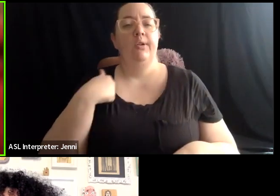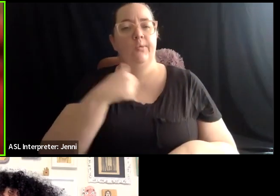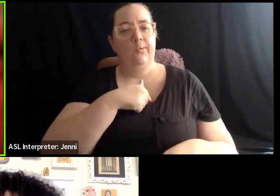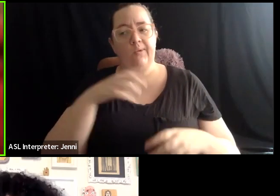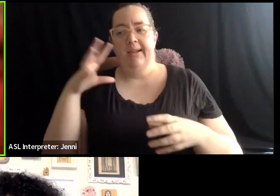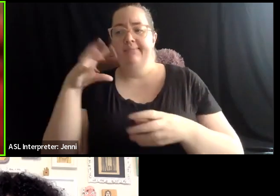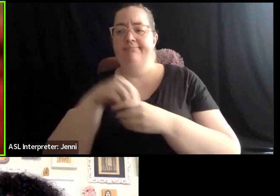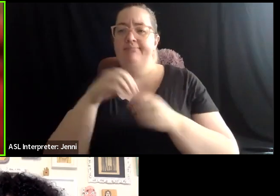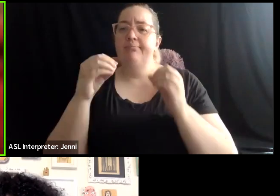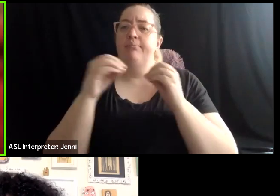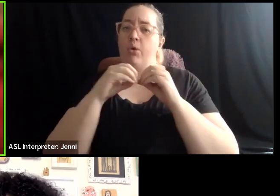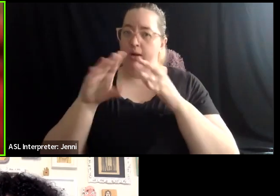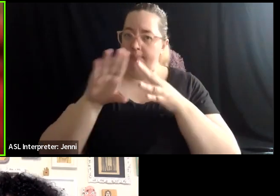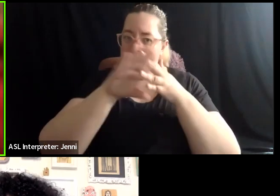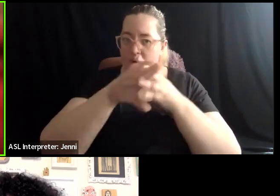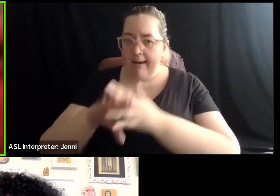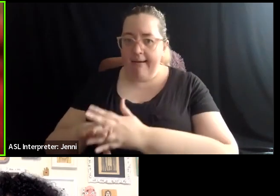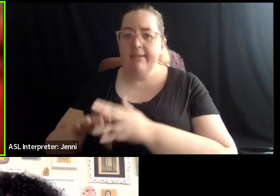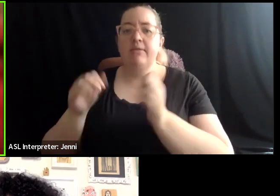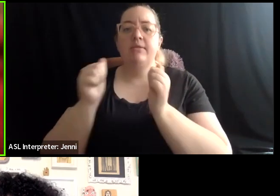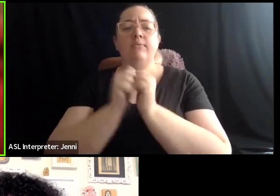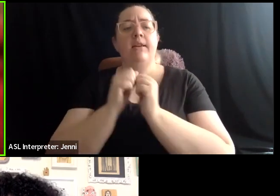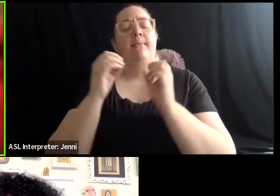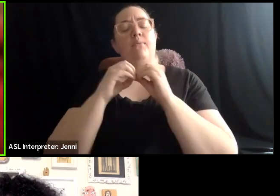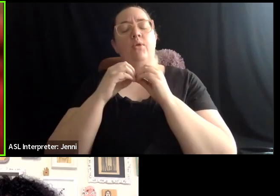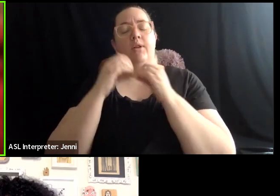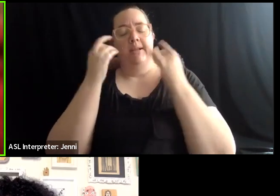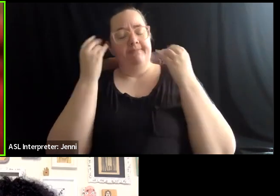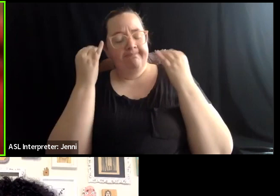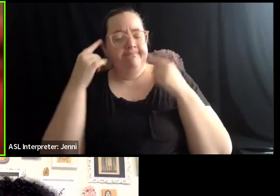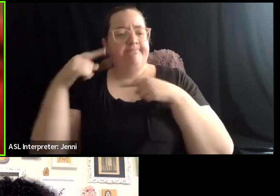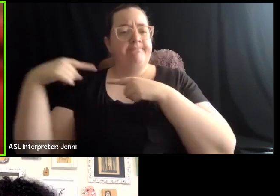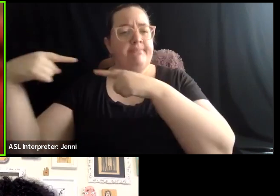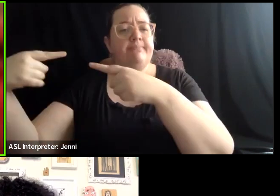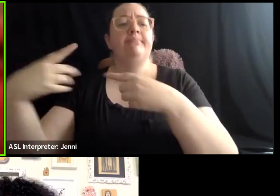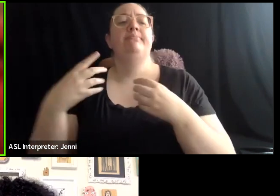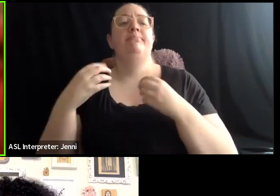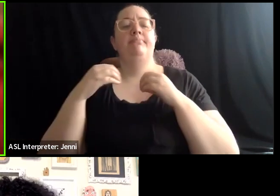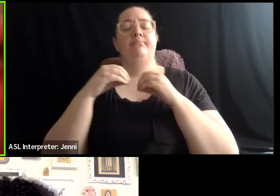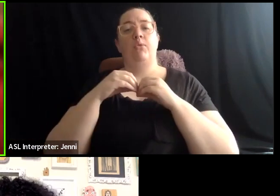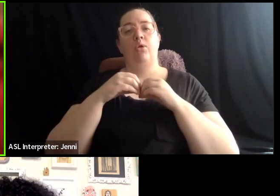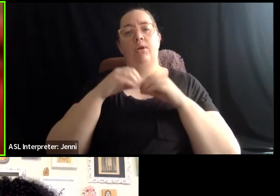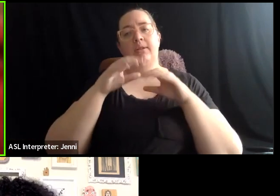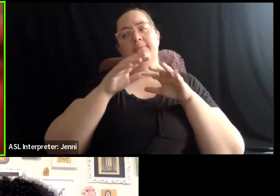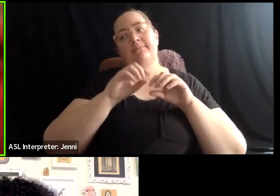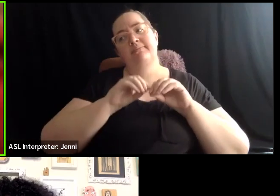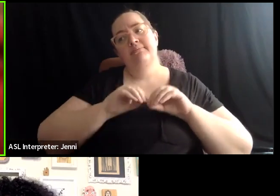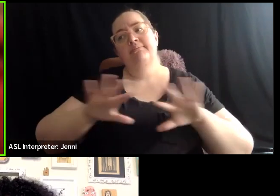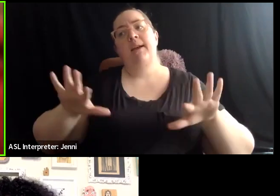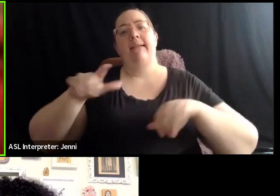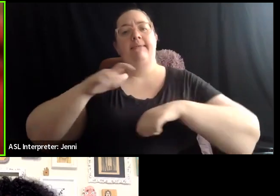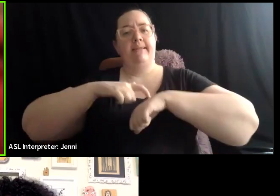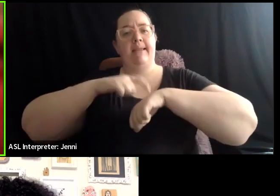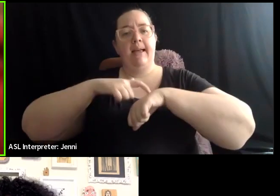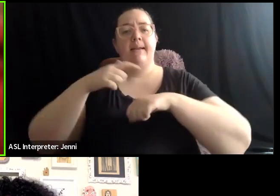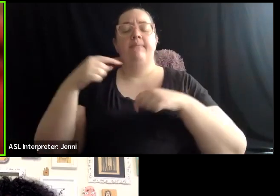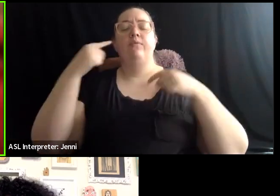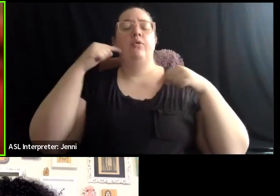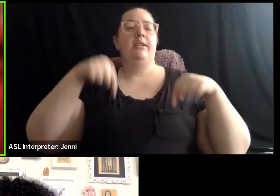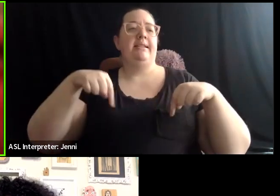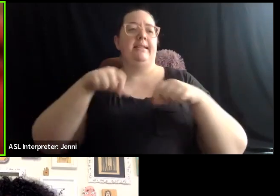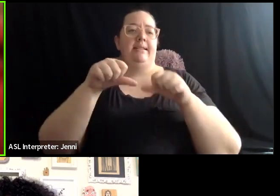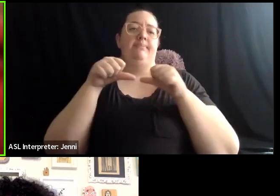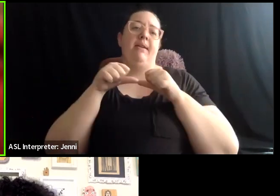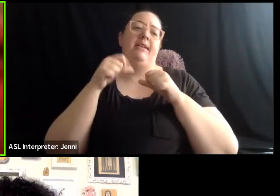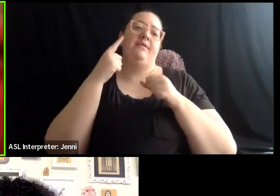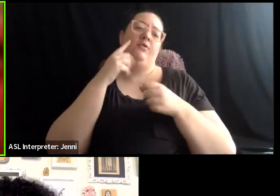spaciousness. We've spread the programming out across more time toward making this a space of care. And we hope you'll also take